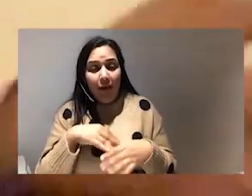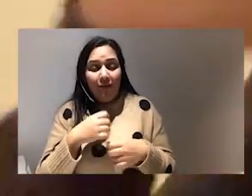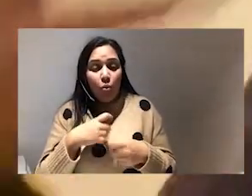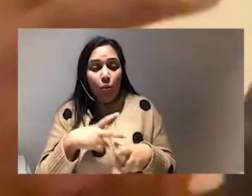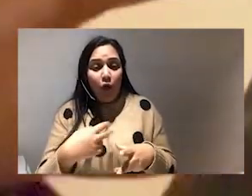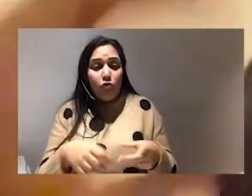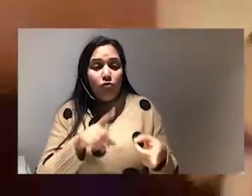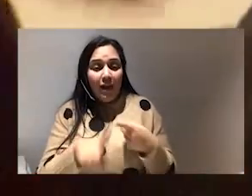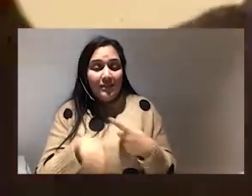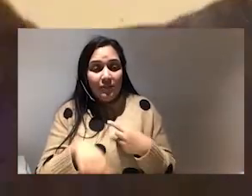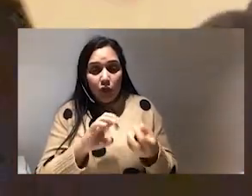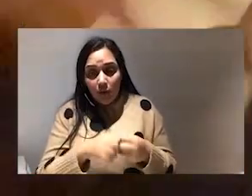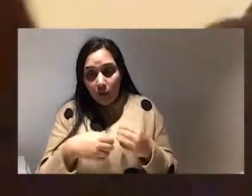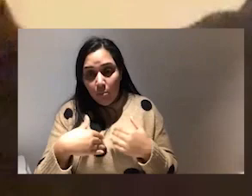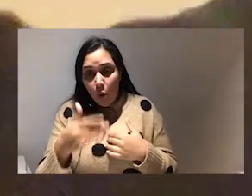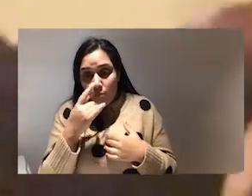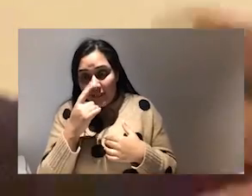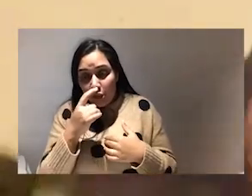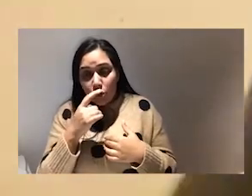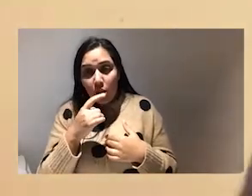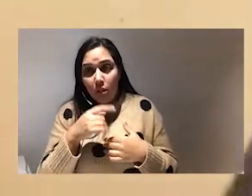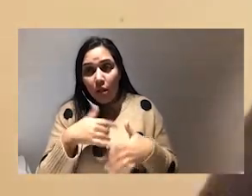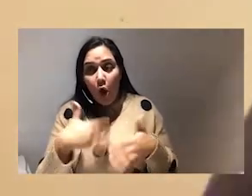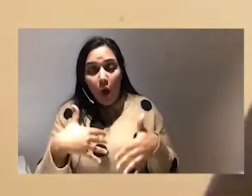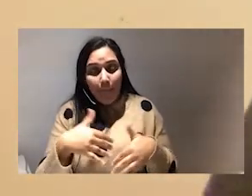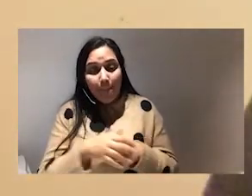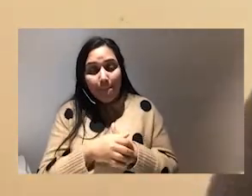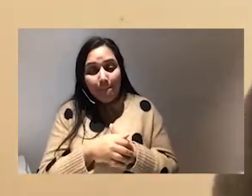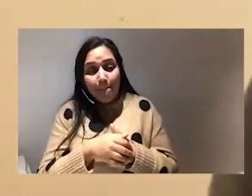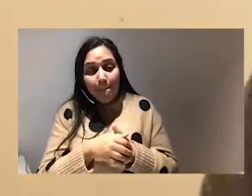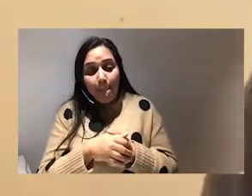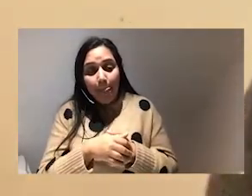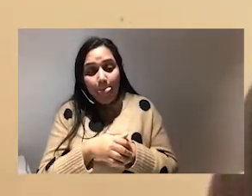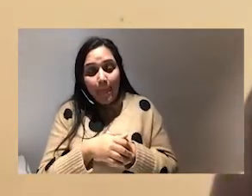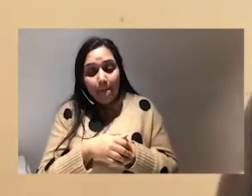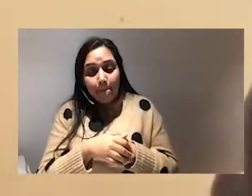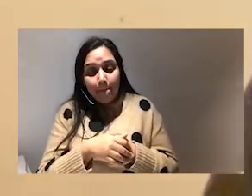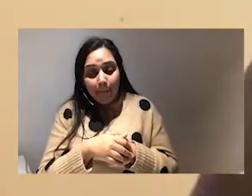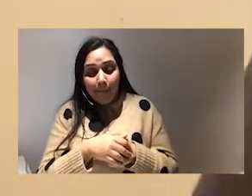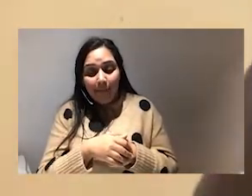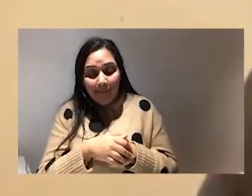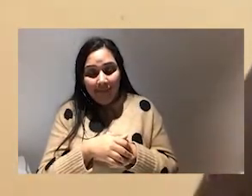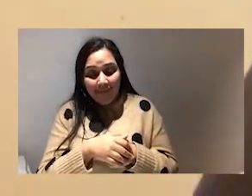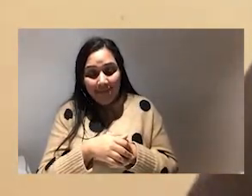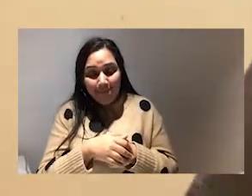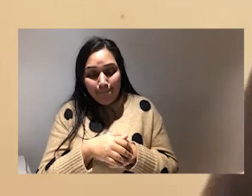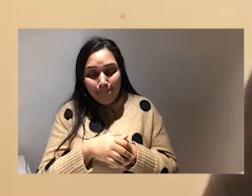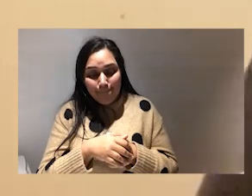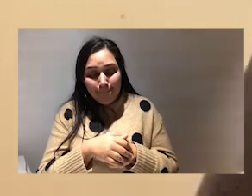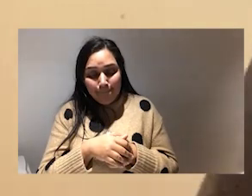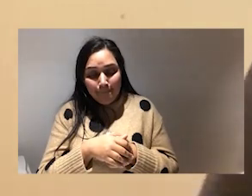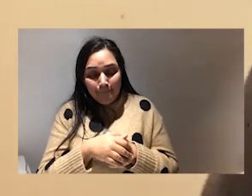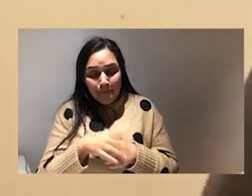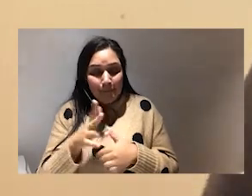reactivity and causing potential potentially causing more harm um and yeah uh thank you so much martha for this brilliant